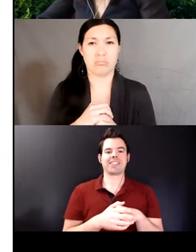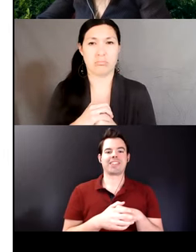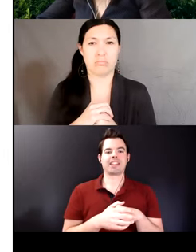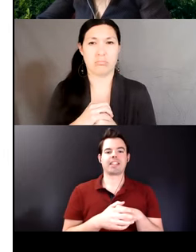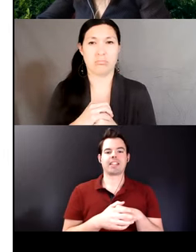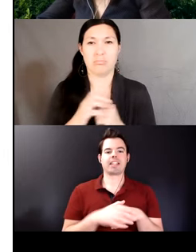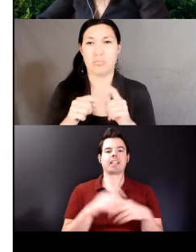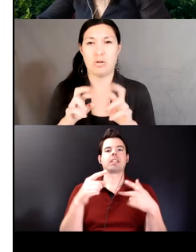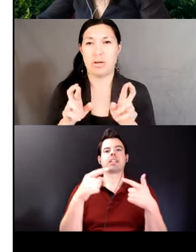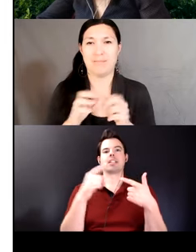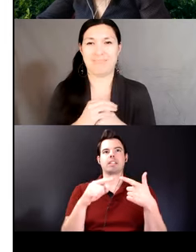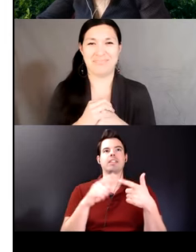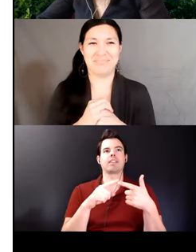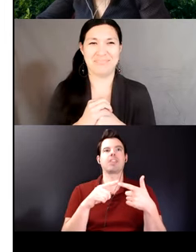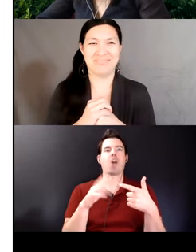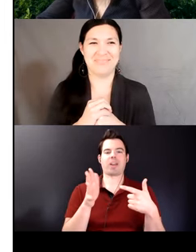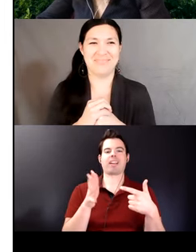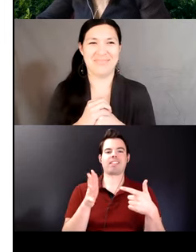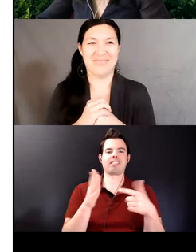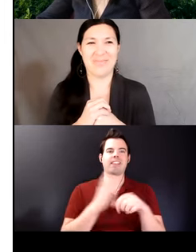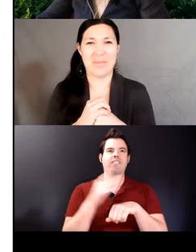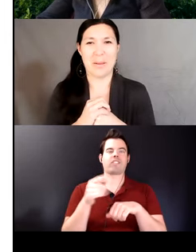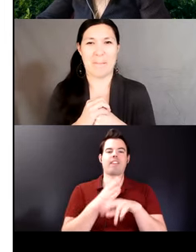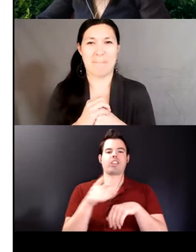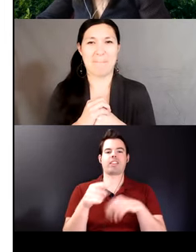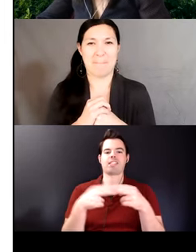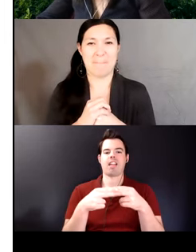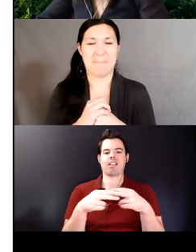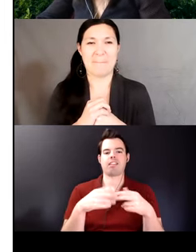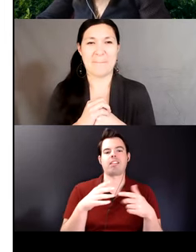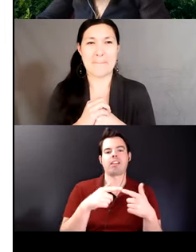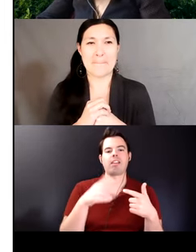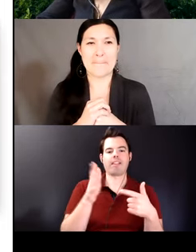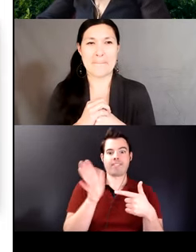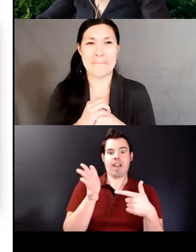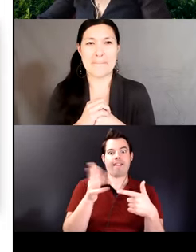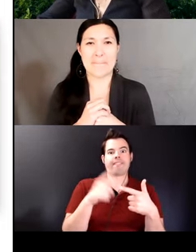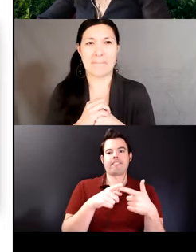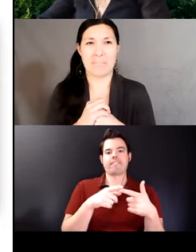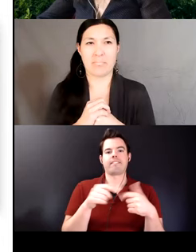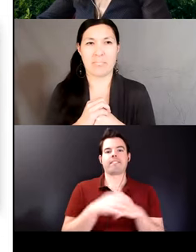the next one means concurrent motion while taking the recently possessed object